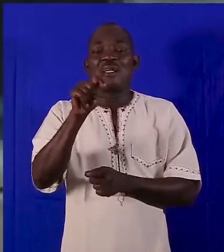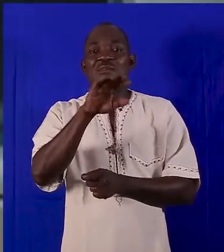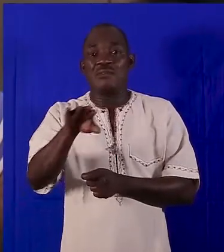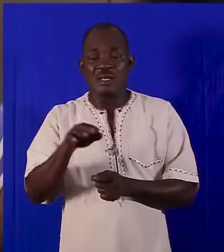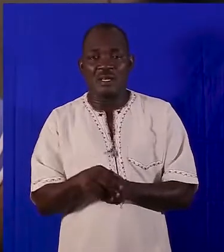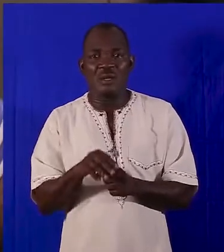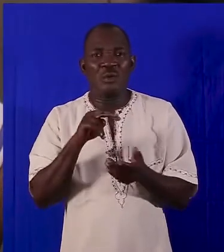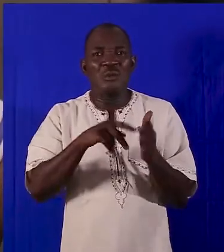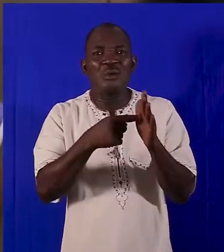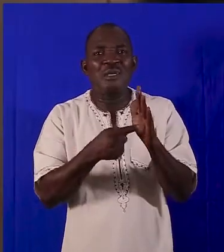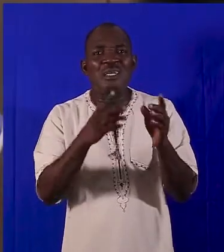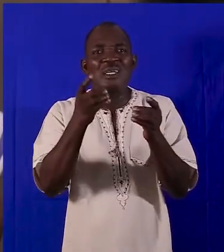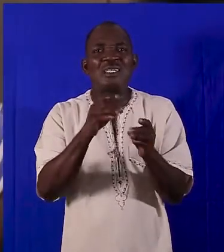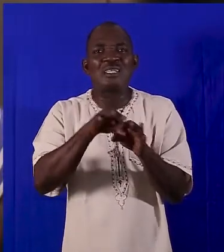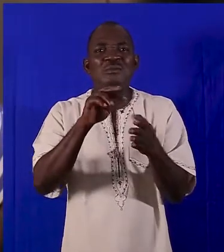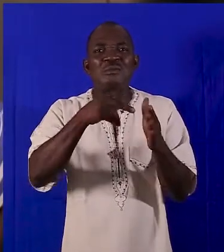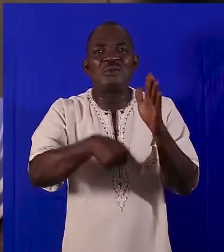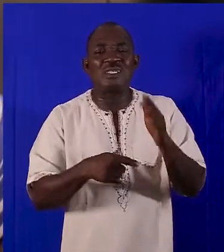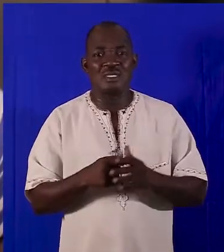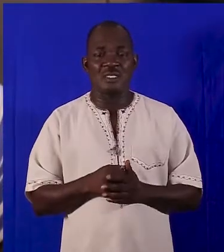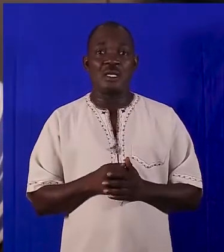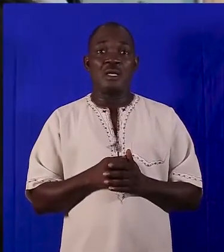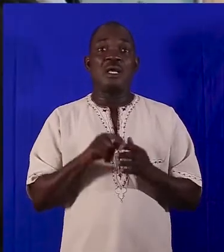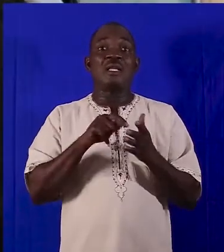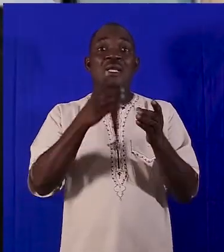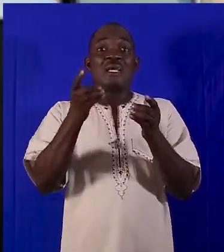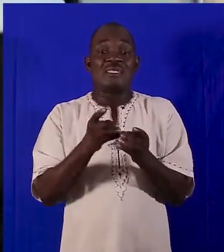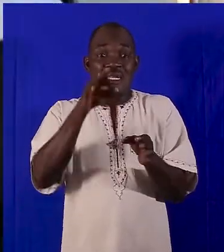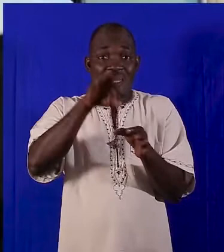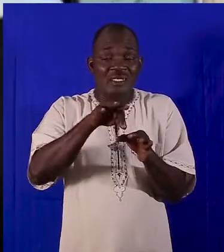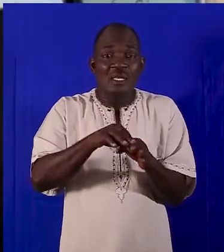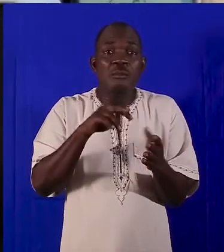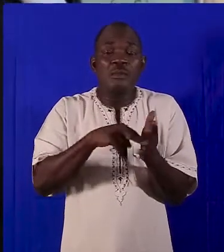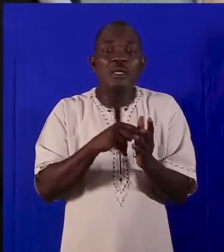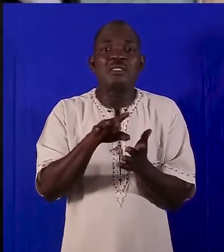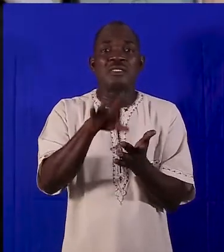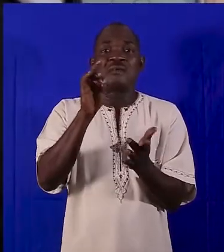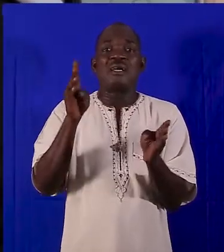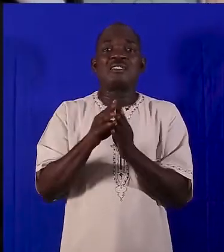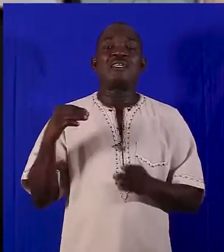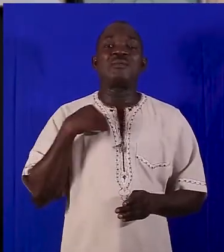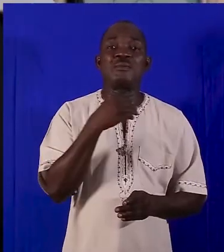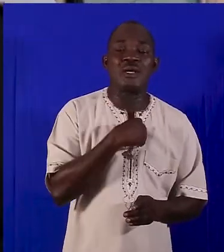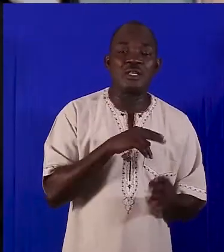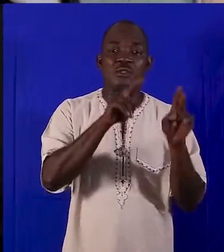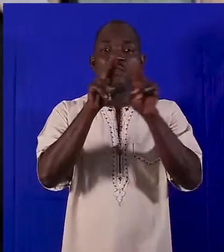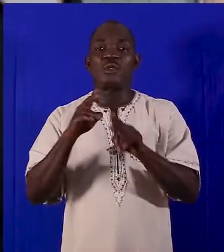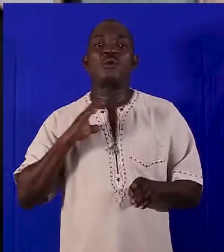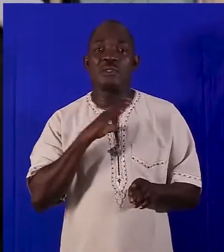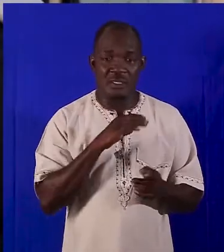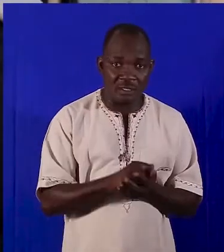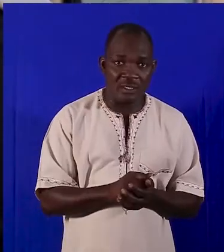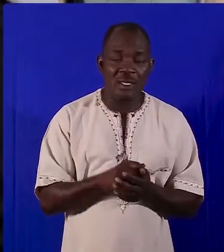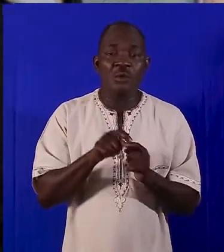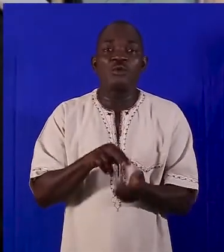55. So what at all is this district level elections all about? The district level elections are to elect assembly members and the unit